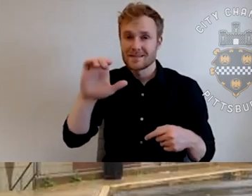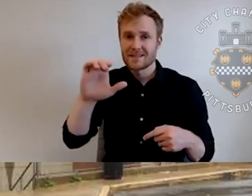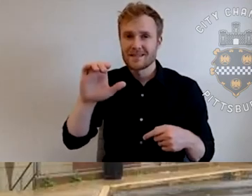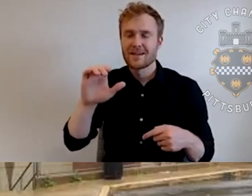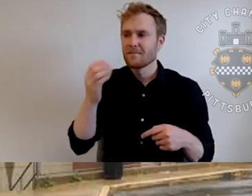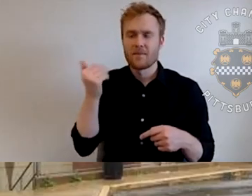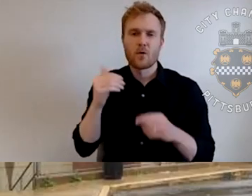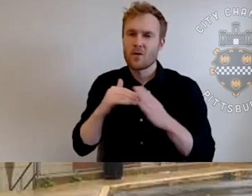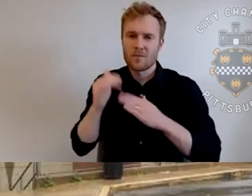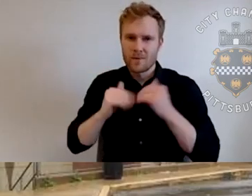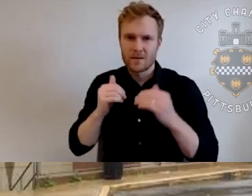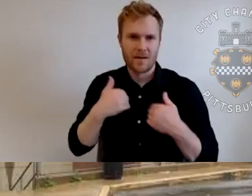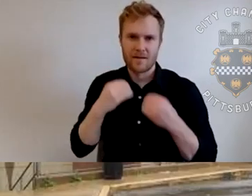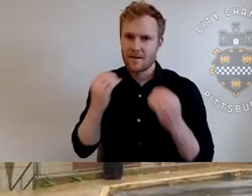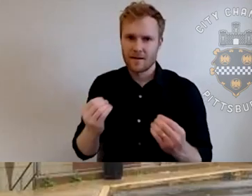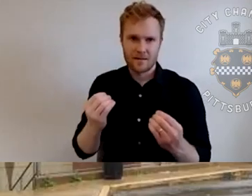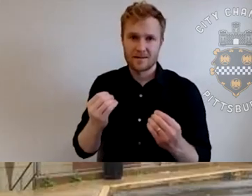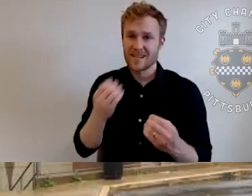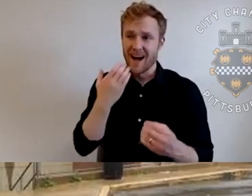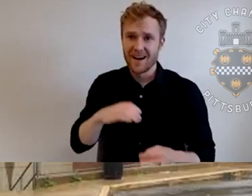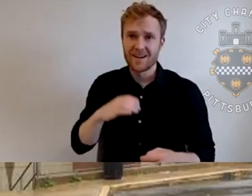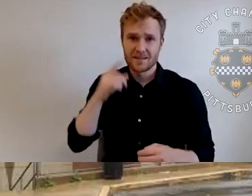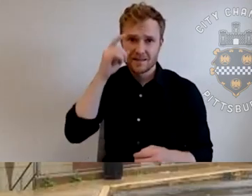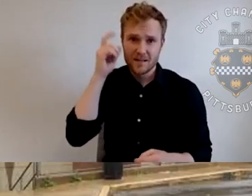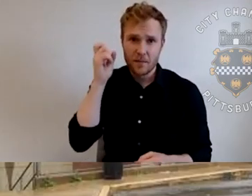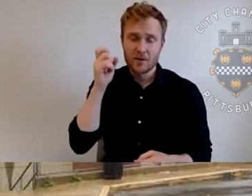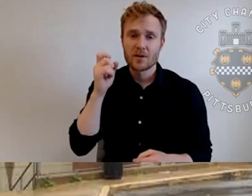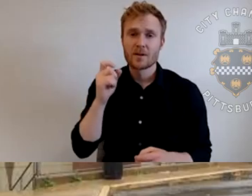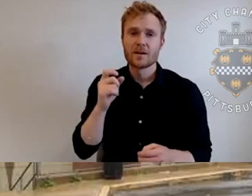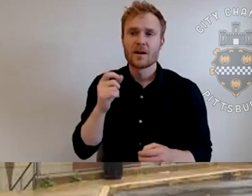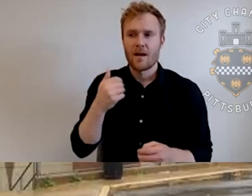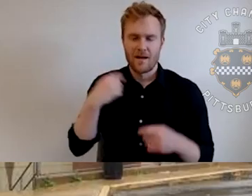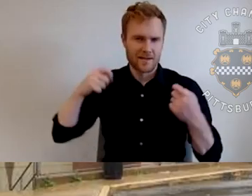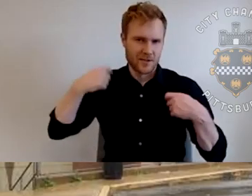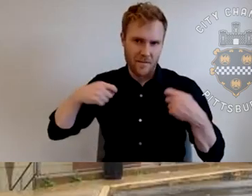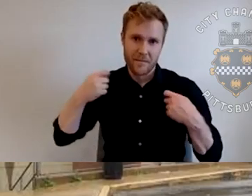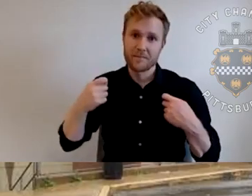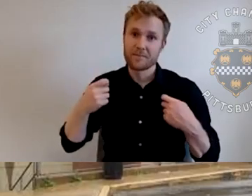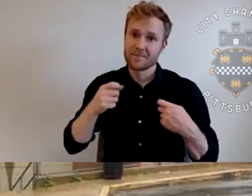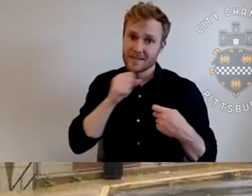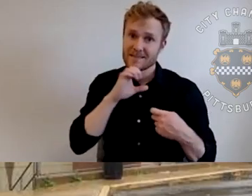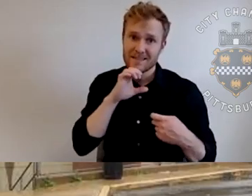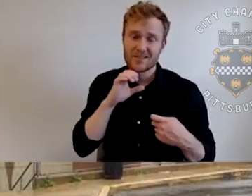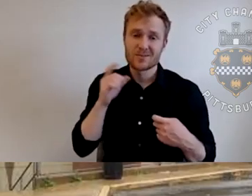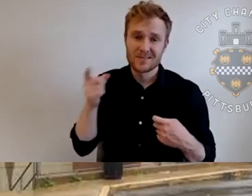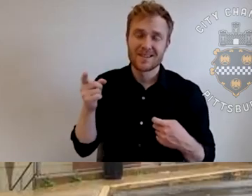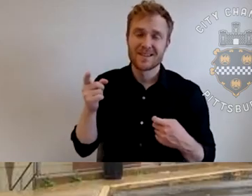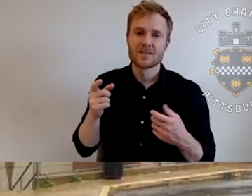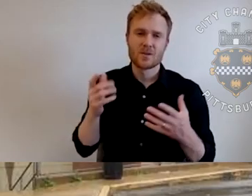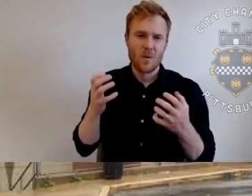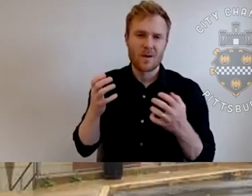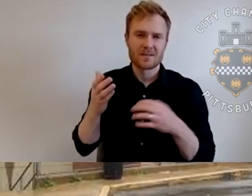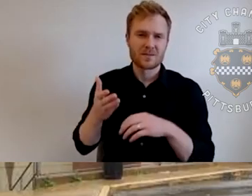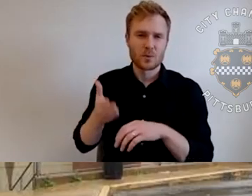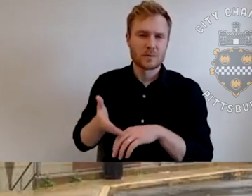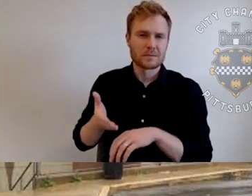building had, had none and it got quite hot in the summer. Um, and it has a gymnasium with seniors in it. So we were just trying to bring some comfort. Um, and then